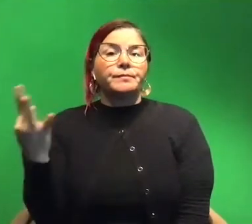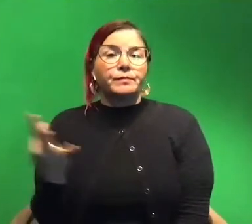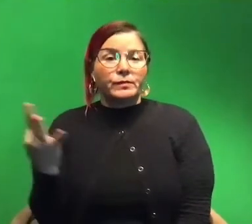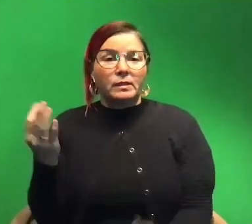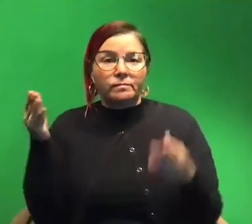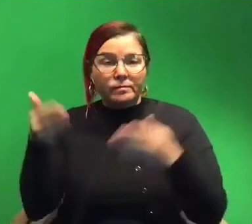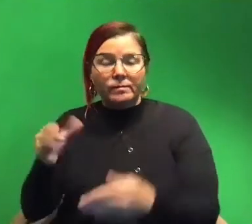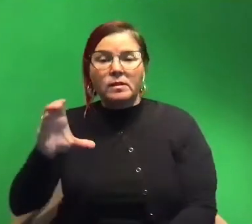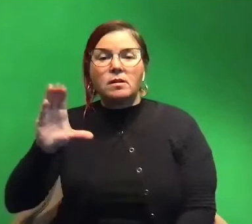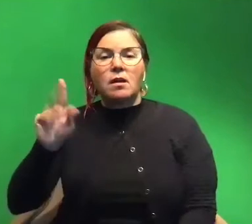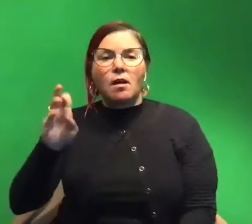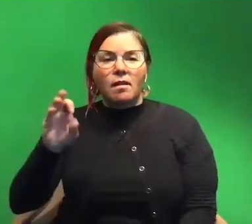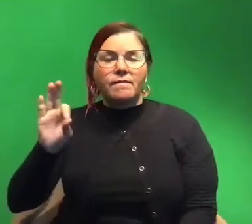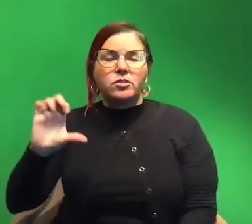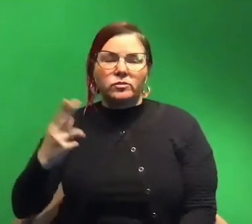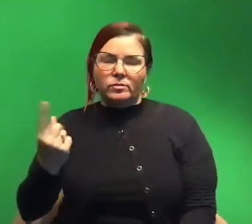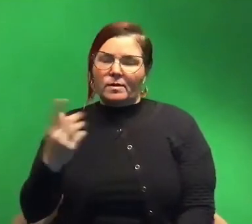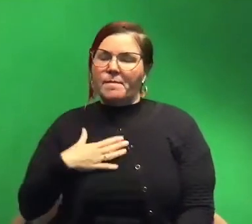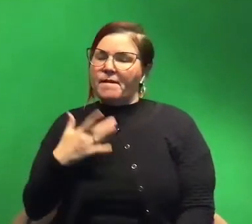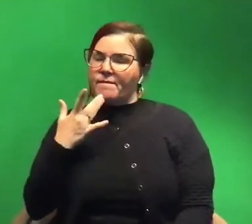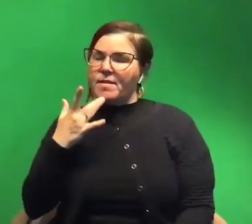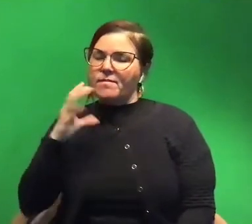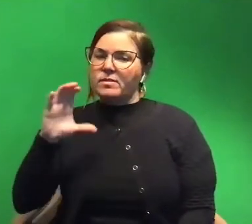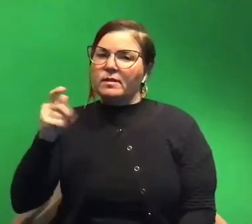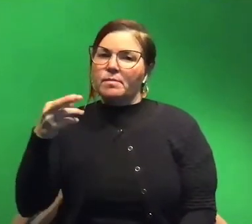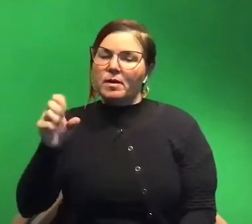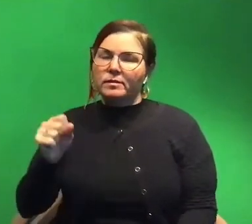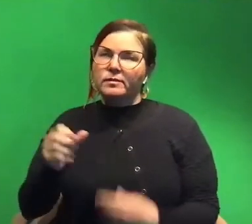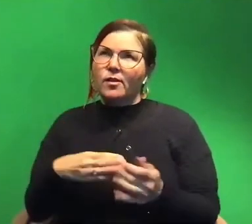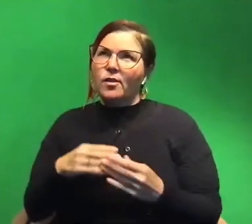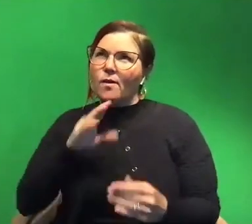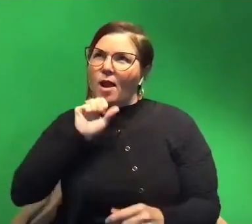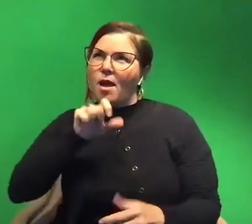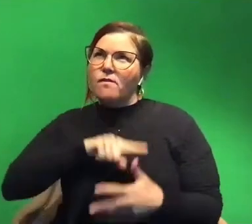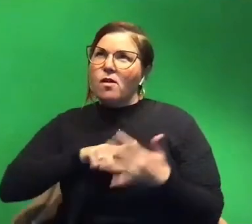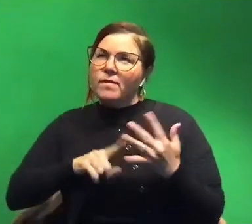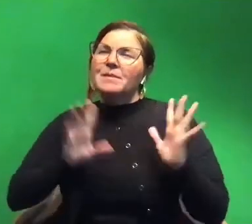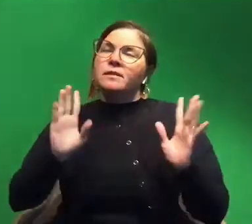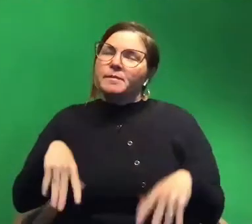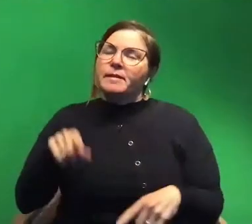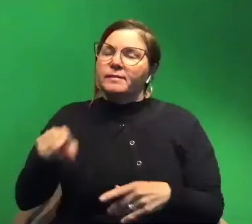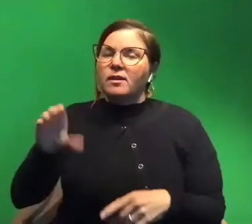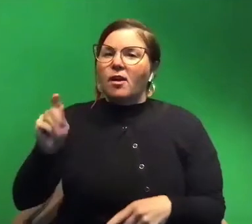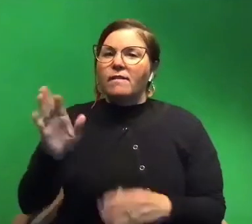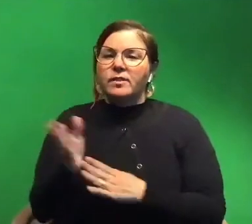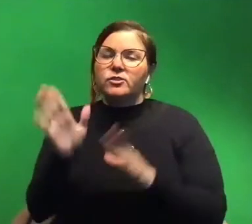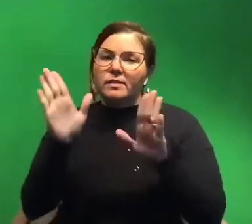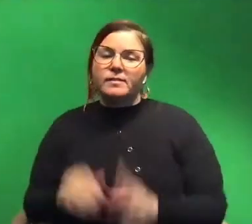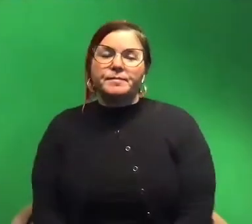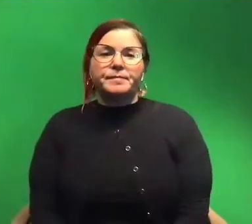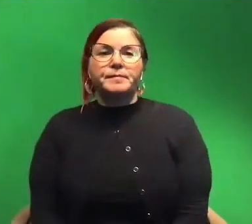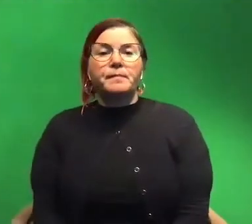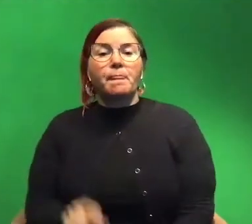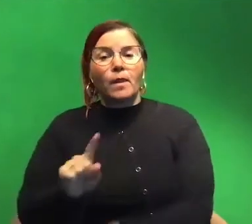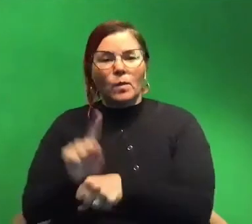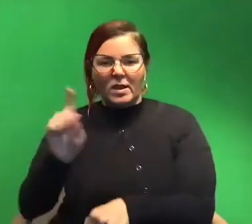about cuttlefish, which are one of my favorite cephalopods, although I love all cephalopods, but cuttlefish are really excellent. We're gonna be talking about them at 1 p.m.